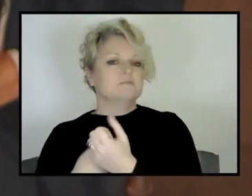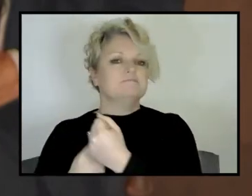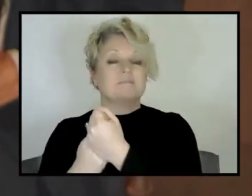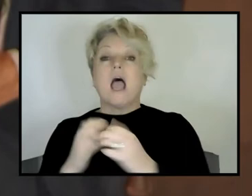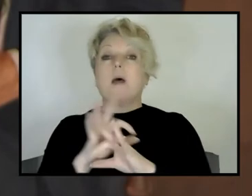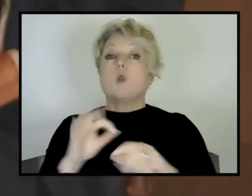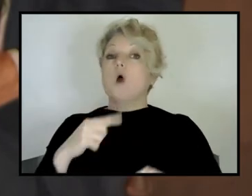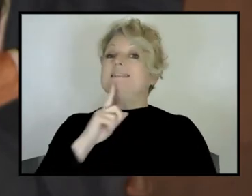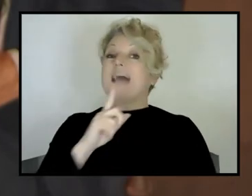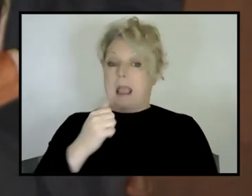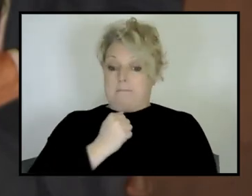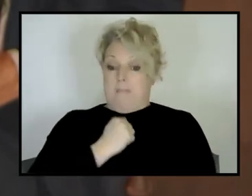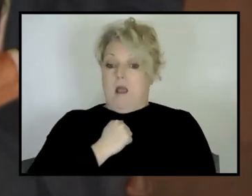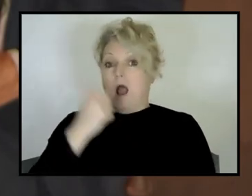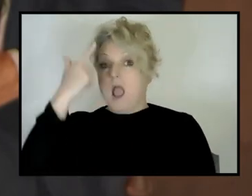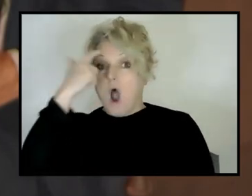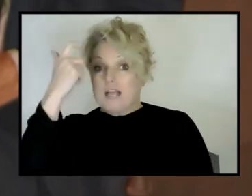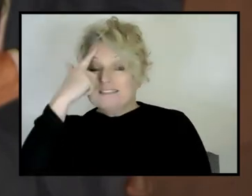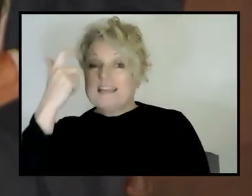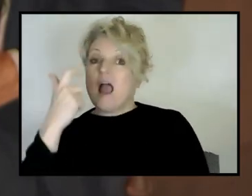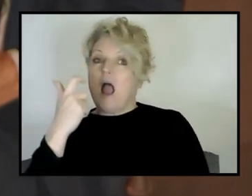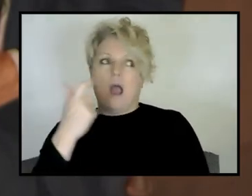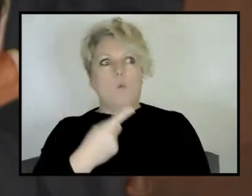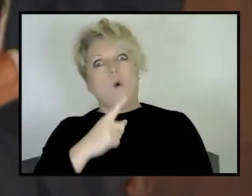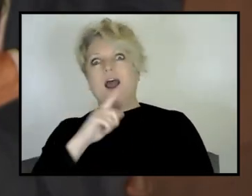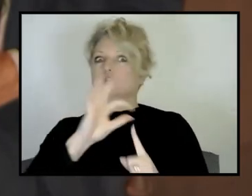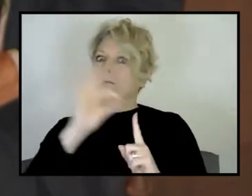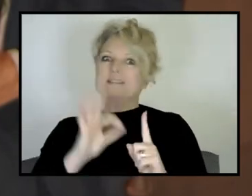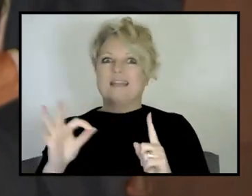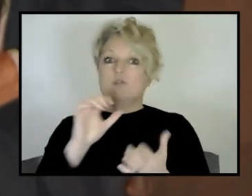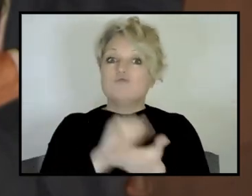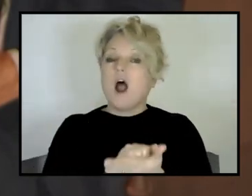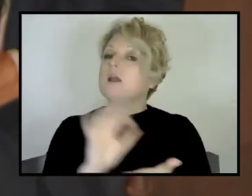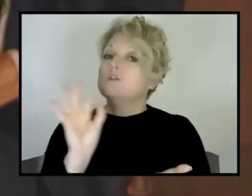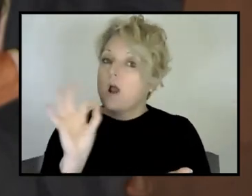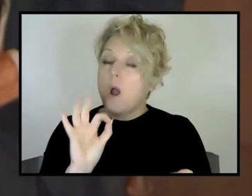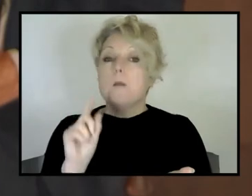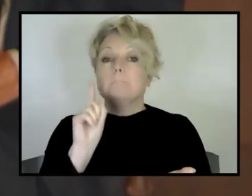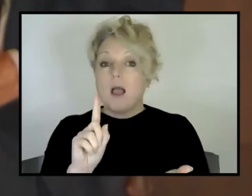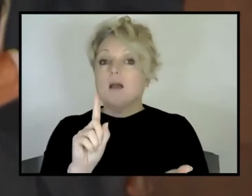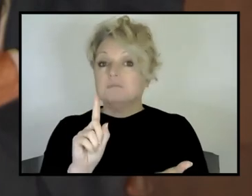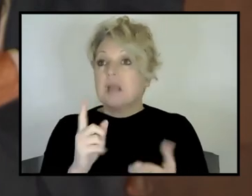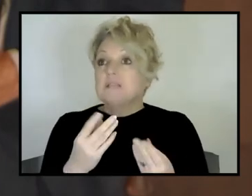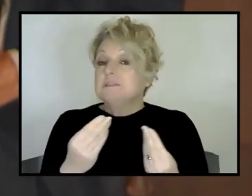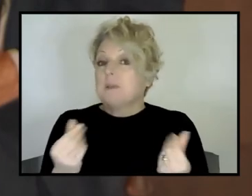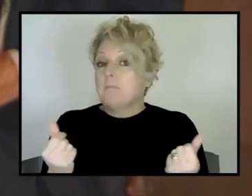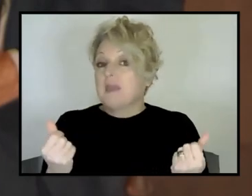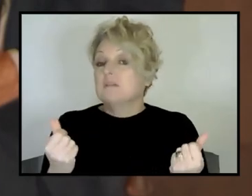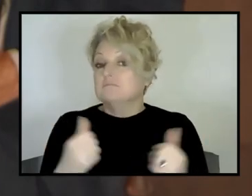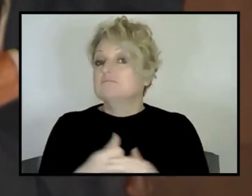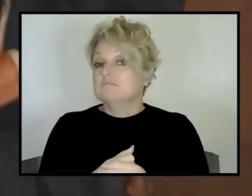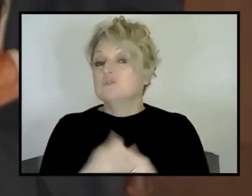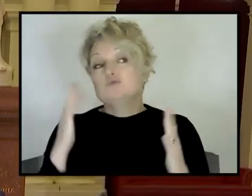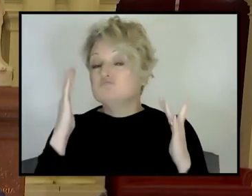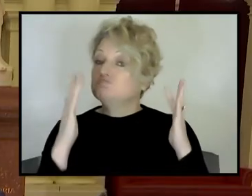ideas of pre-Cambrian tectonics is 100% correct, um, but it is something to, um, think about. And there were some